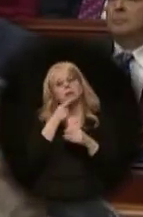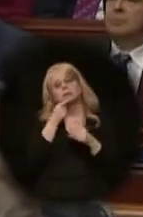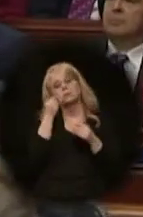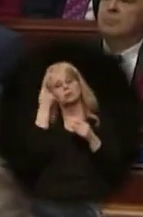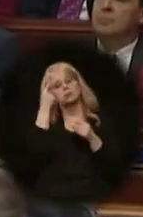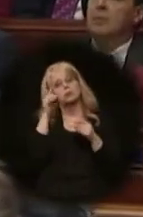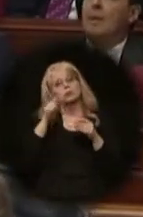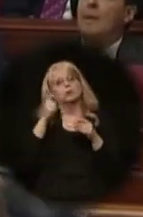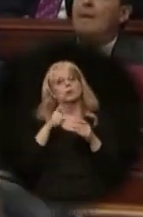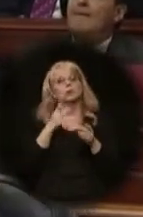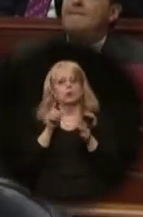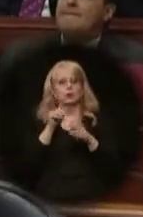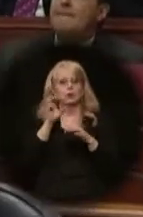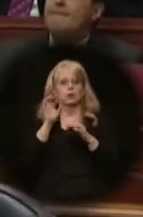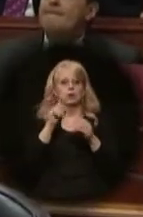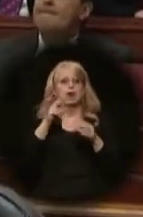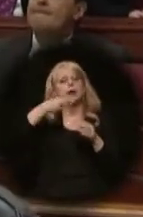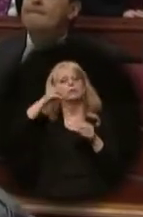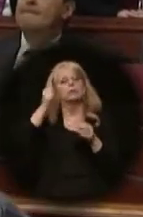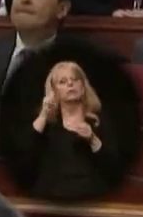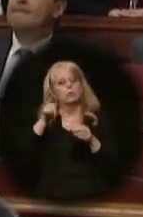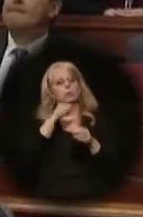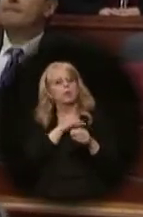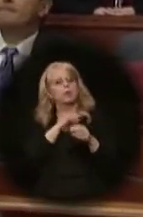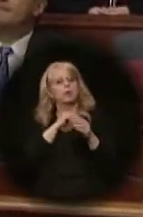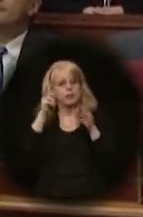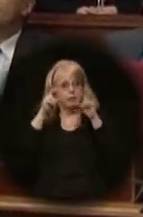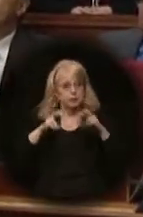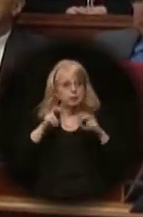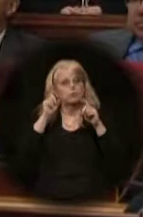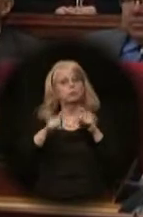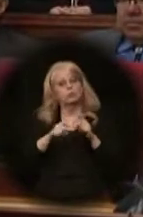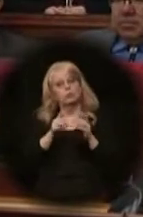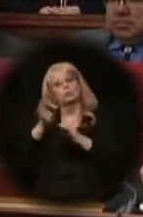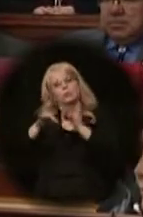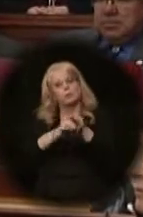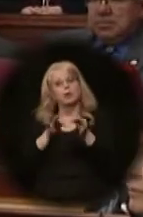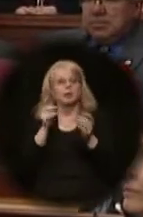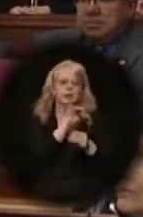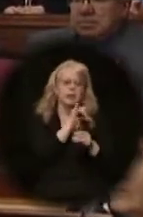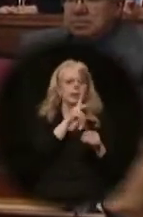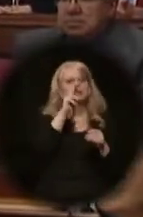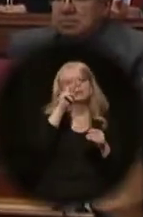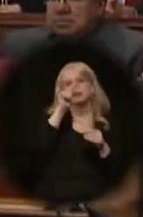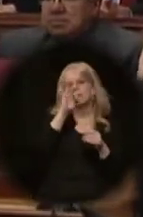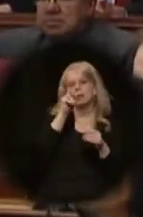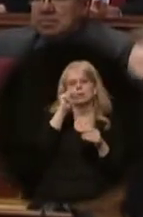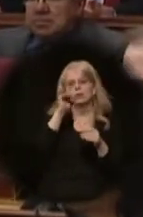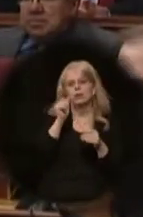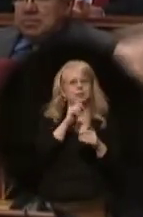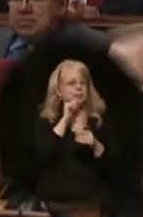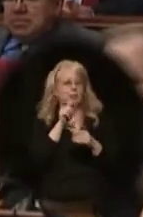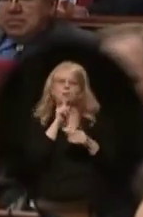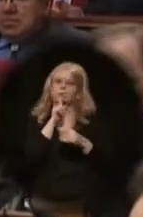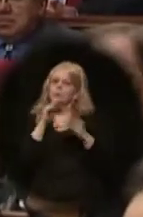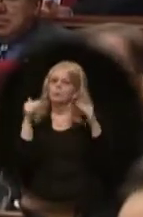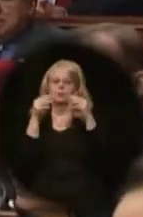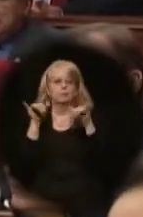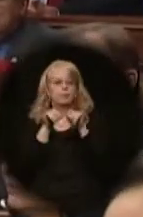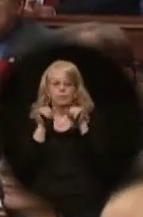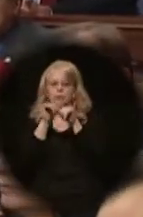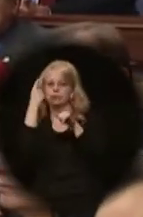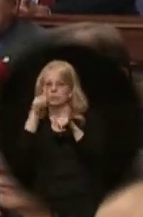the obsolete high school graduation qualifying exam. Like Terranova, it's no longer a valid measure of student success.